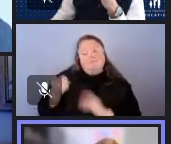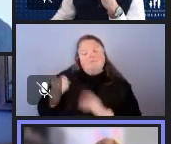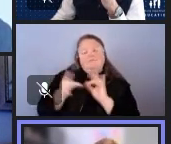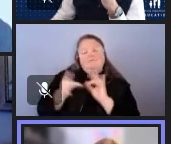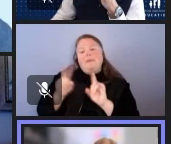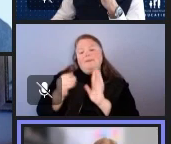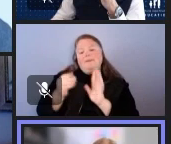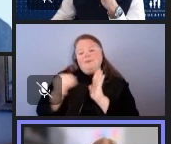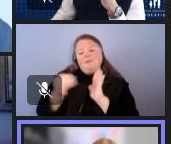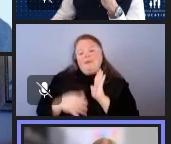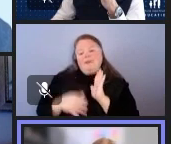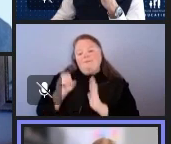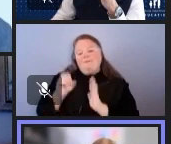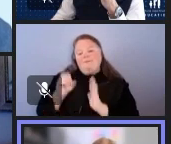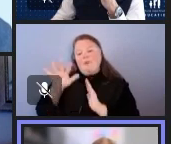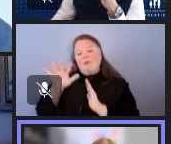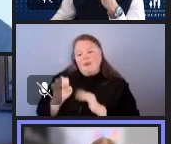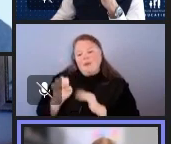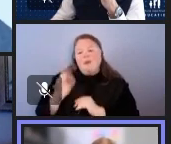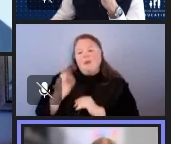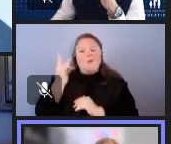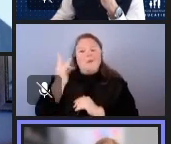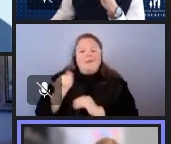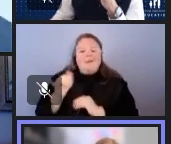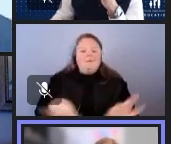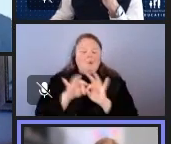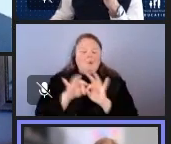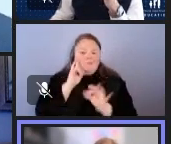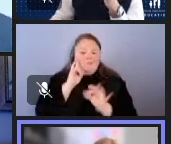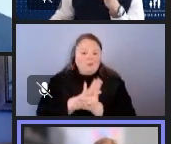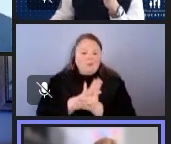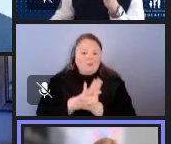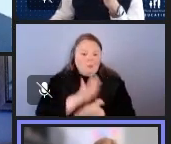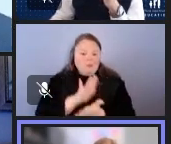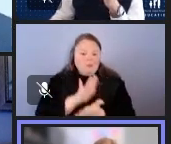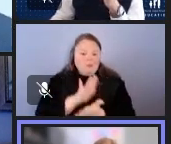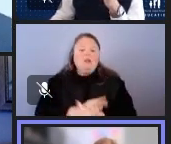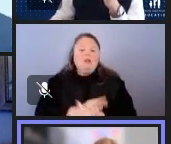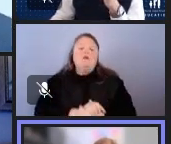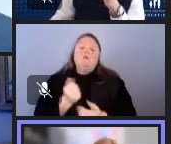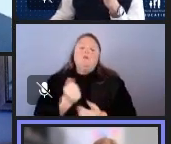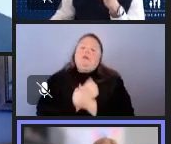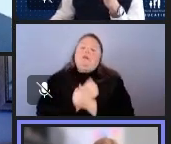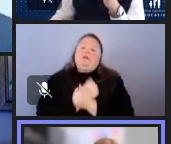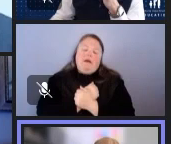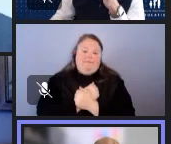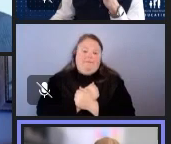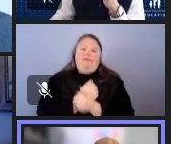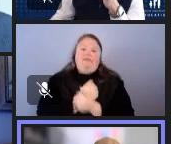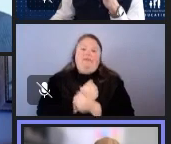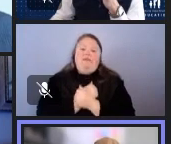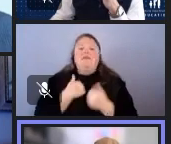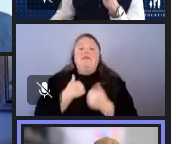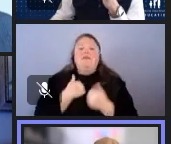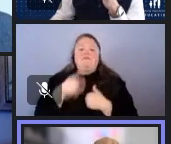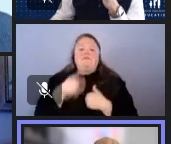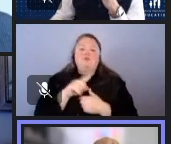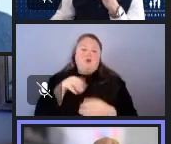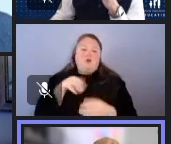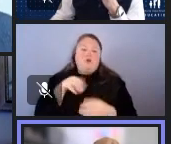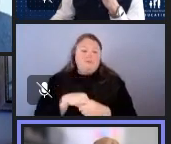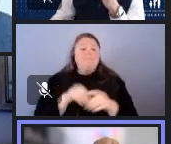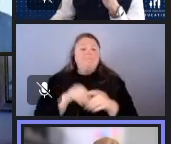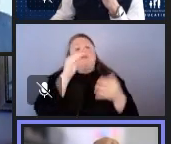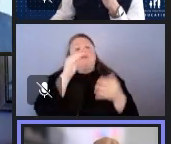and why that matters in schools. We'd love to have you participate. So those are all of our social